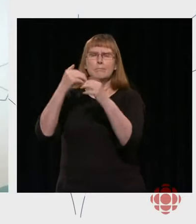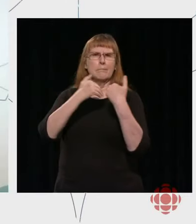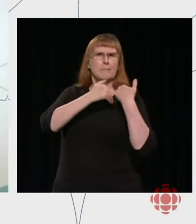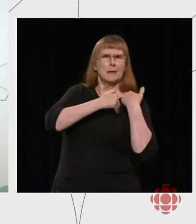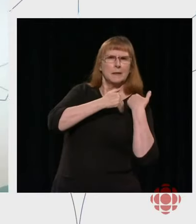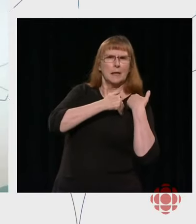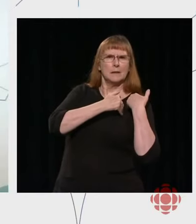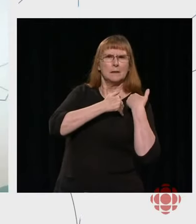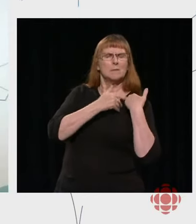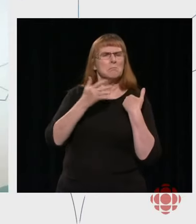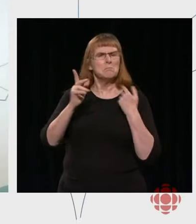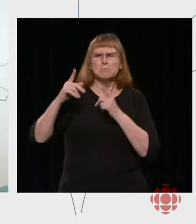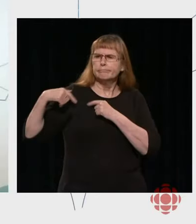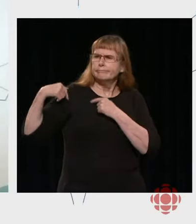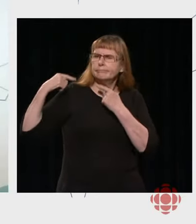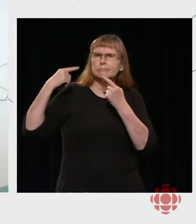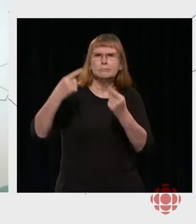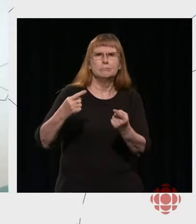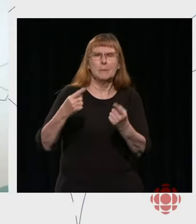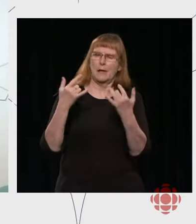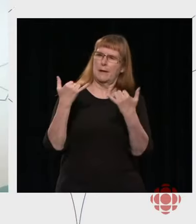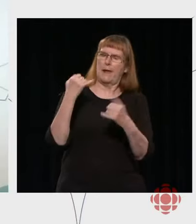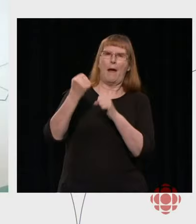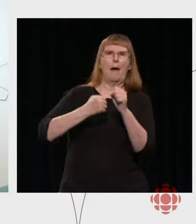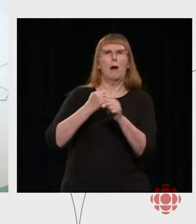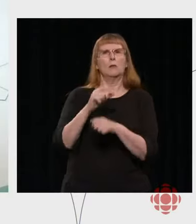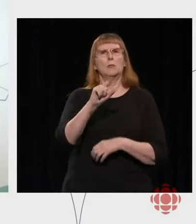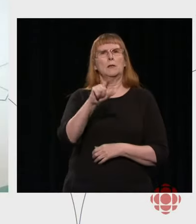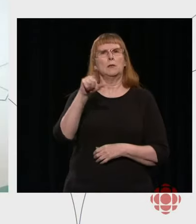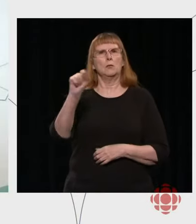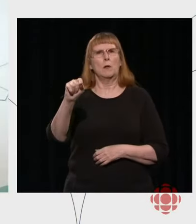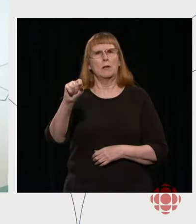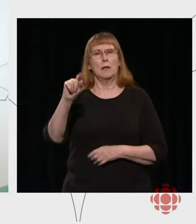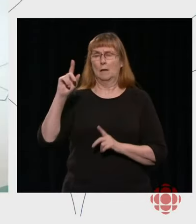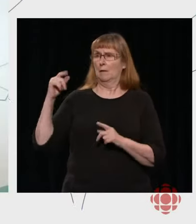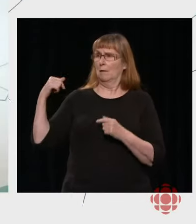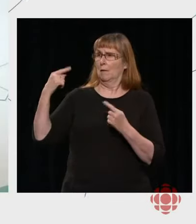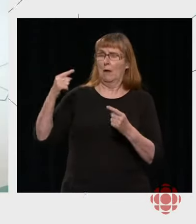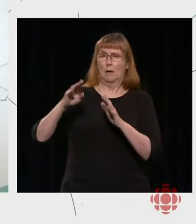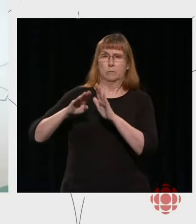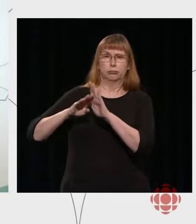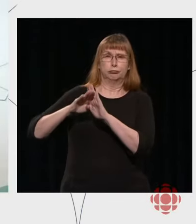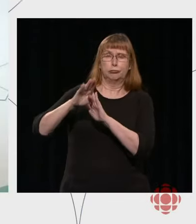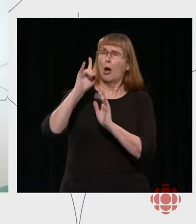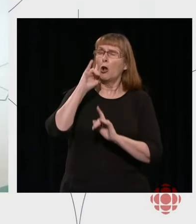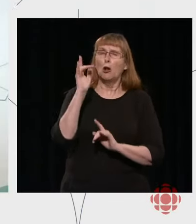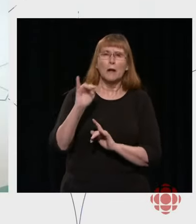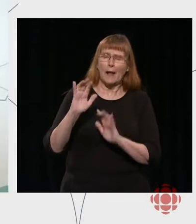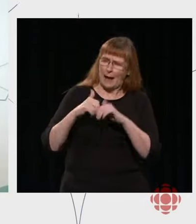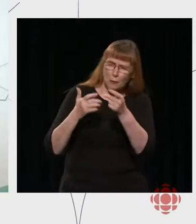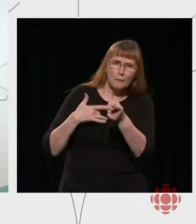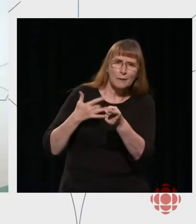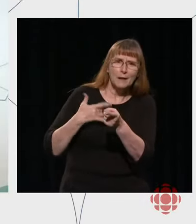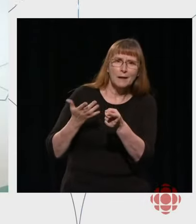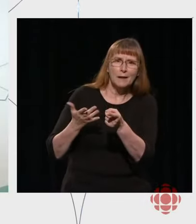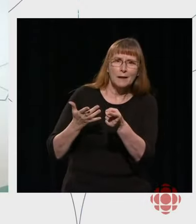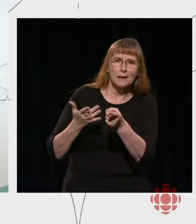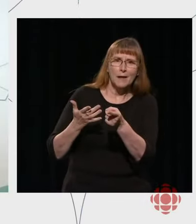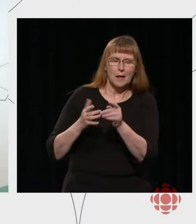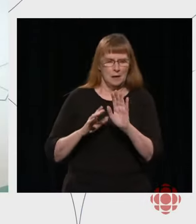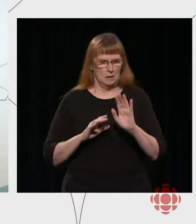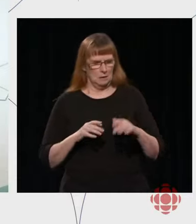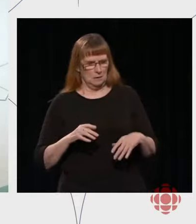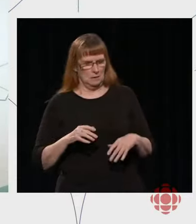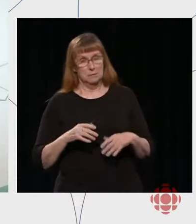having evolved in the 21st century? Now, this is quite the question. I think the person who wrote it really took his time